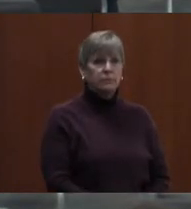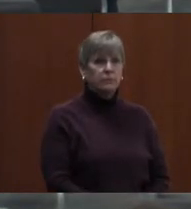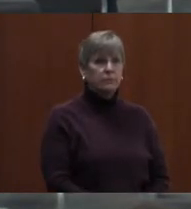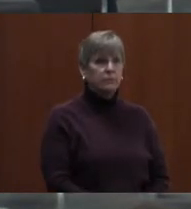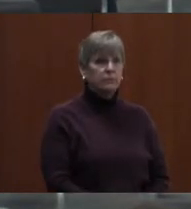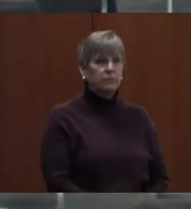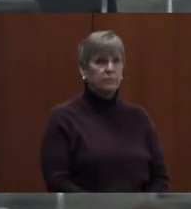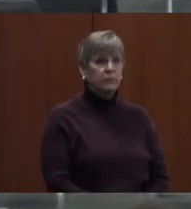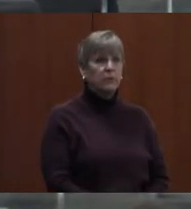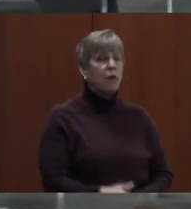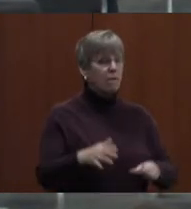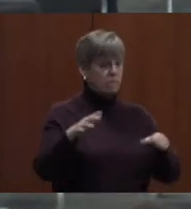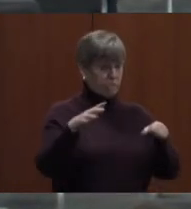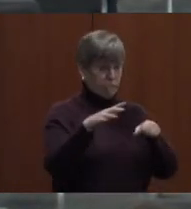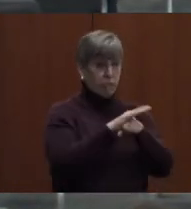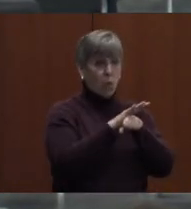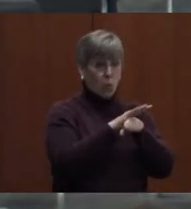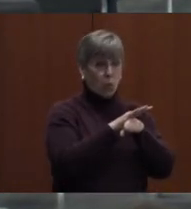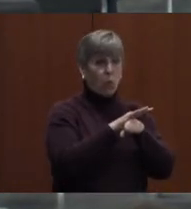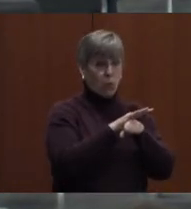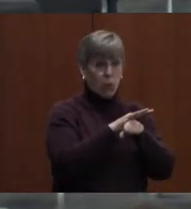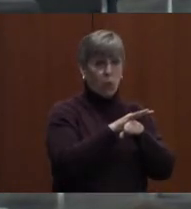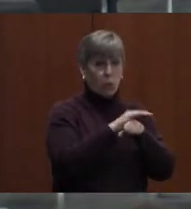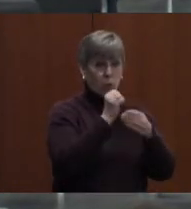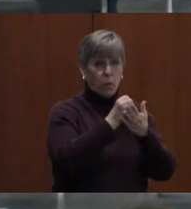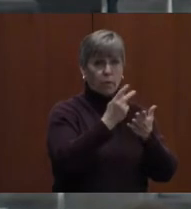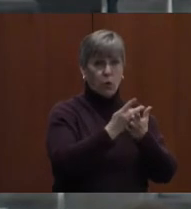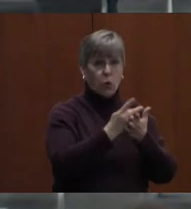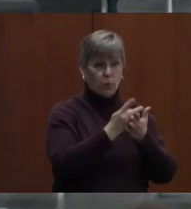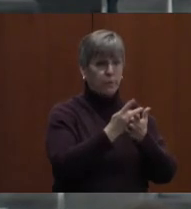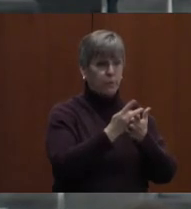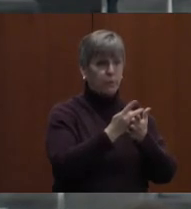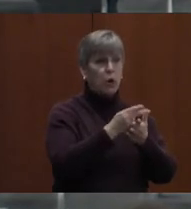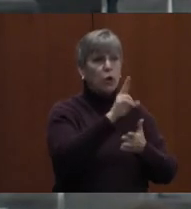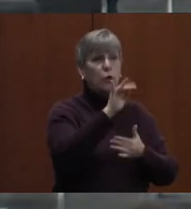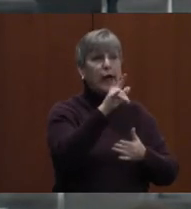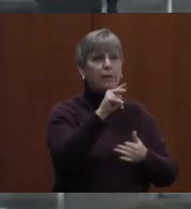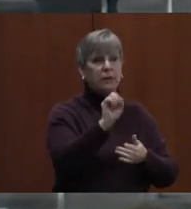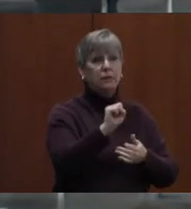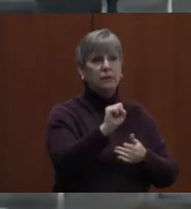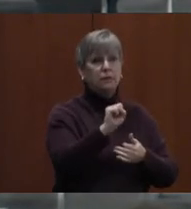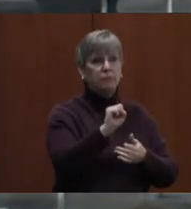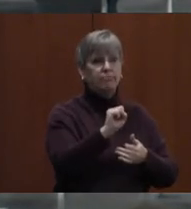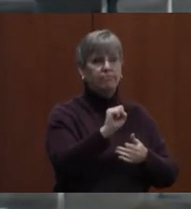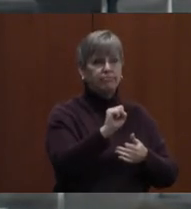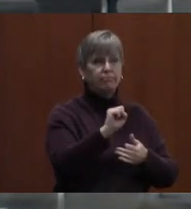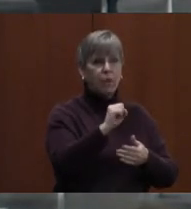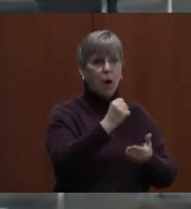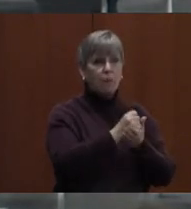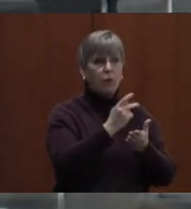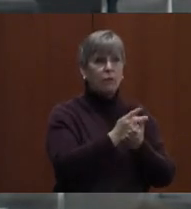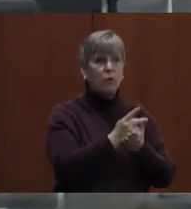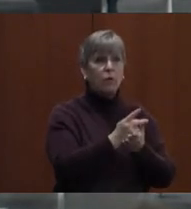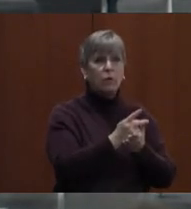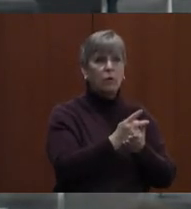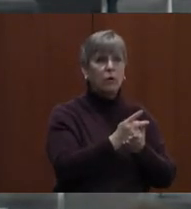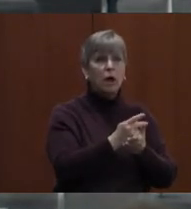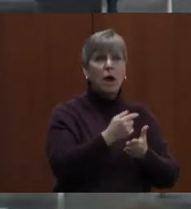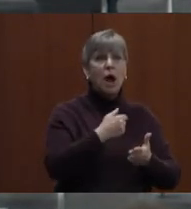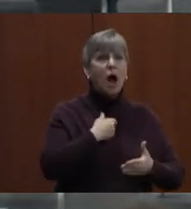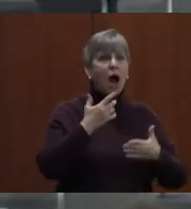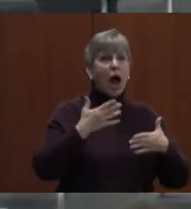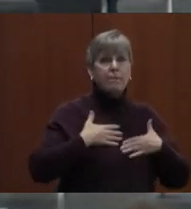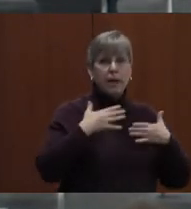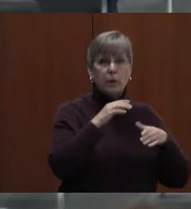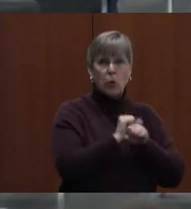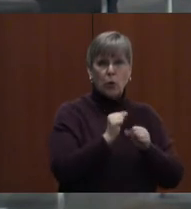Okay. So we have unanimous student number from Kerr's. And I'm happy to work through these motions if we